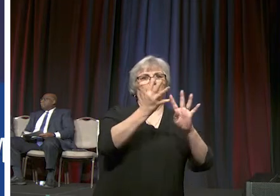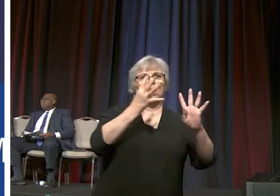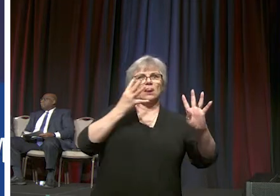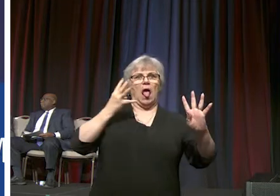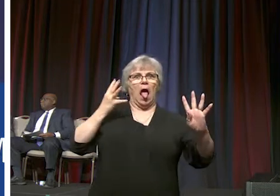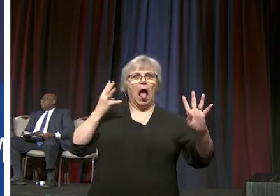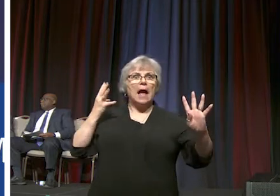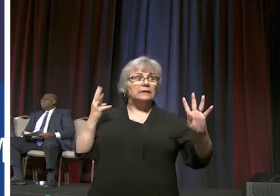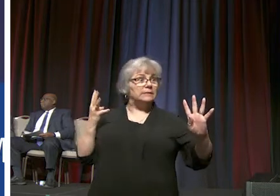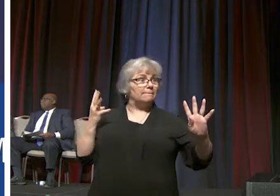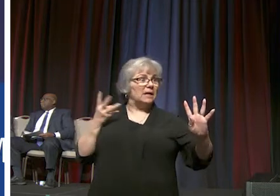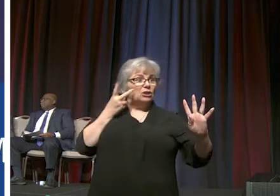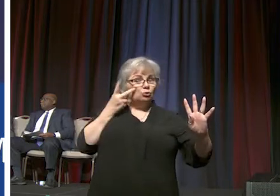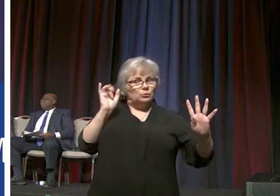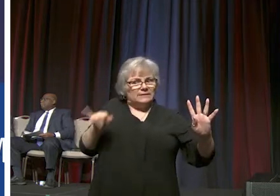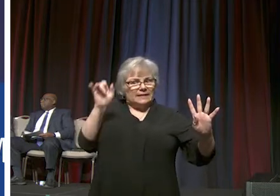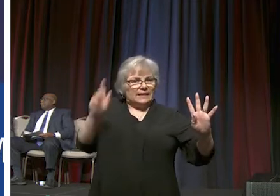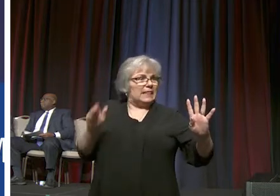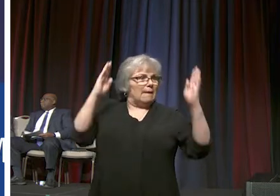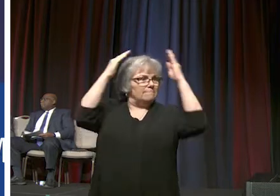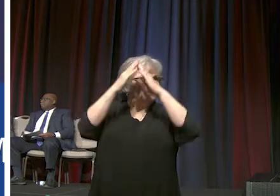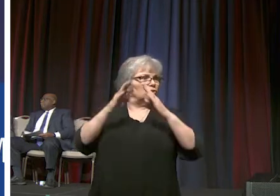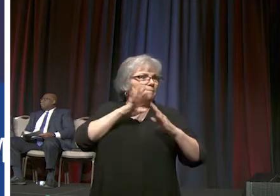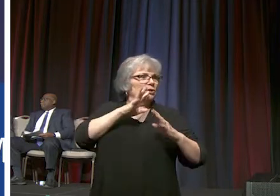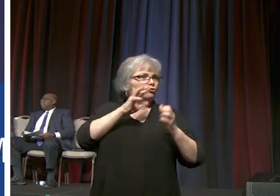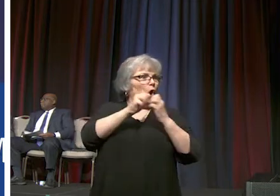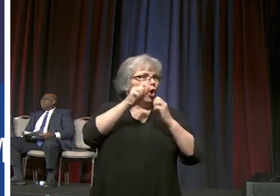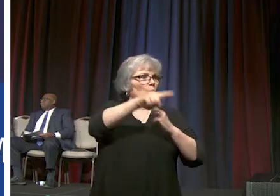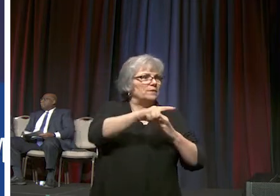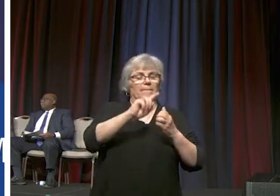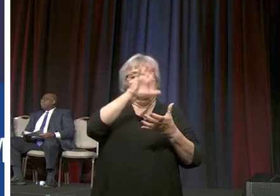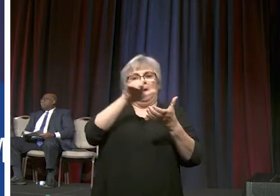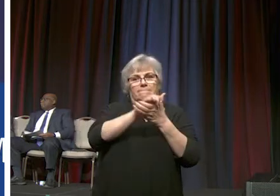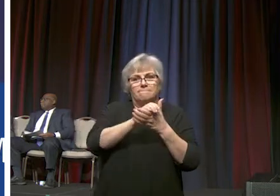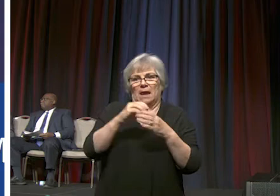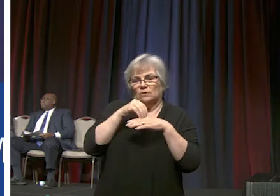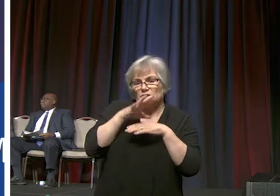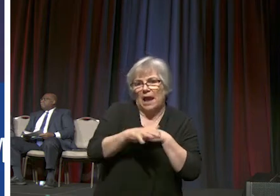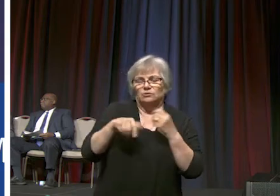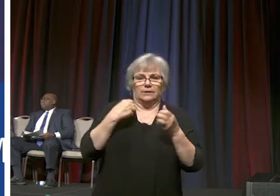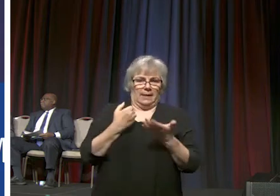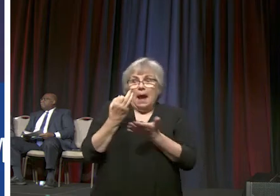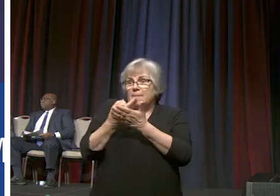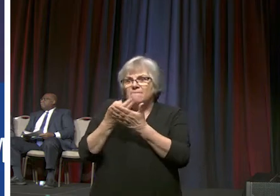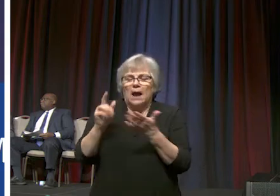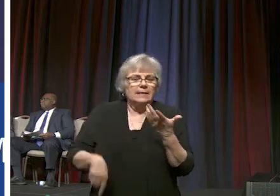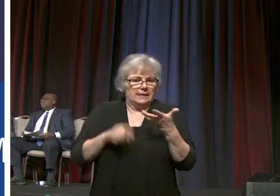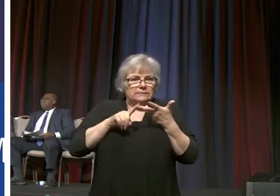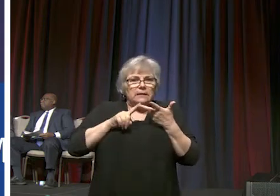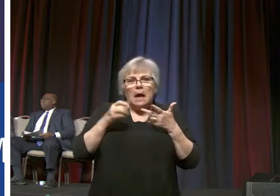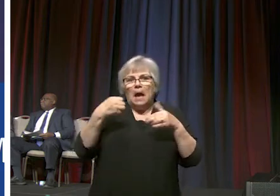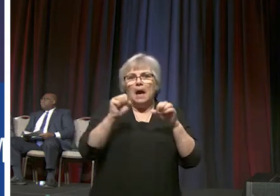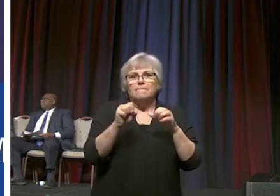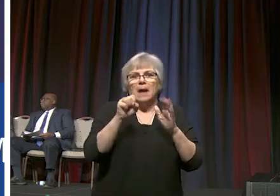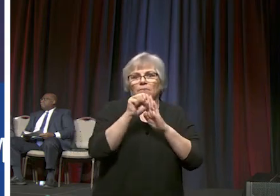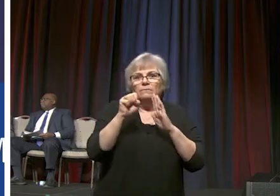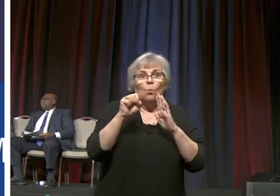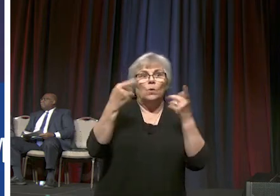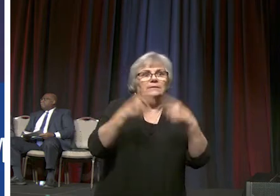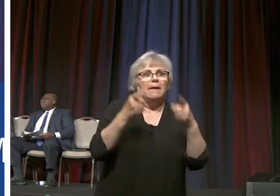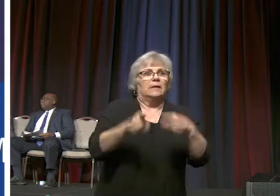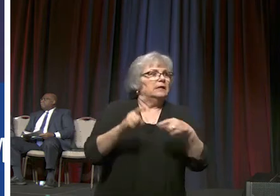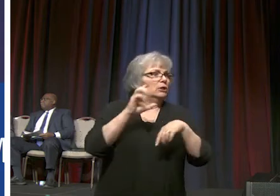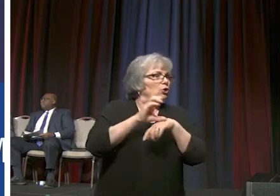morning to see that bishop and talk to them about marriage counseling about finances about the state of the church